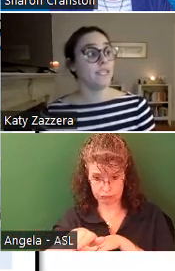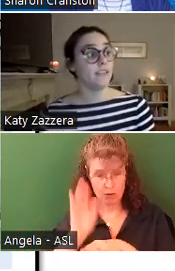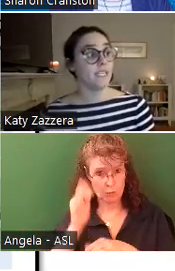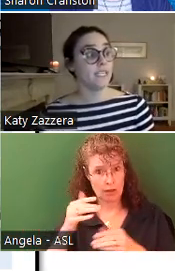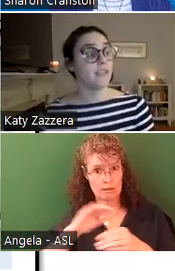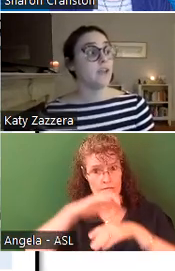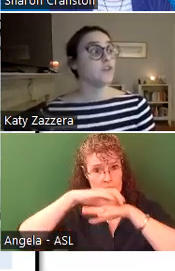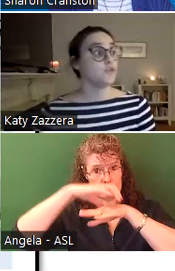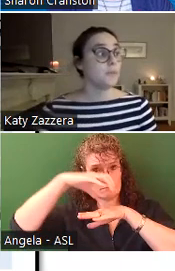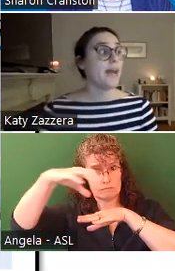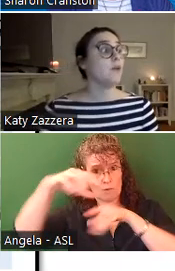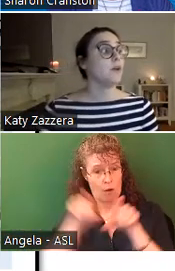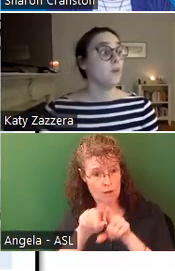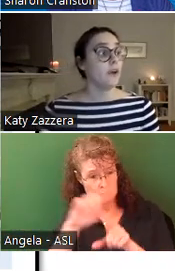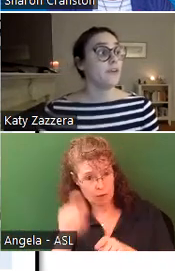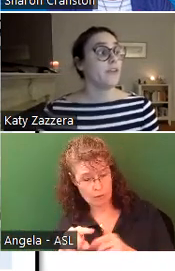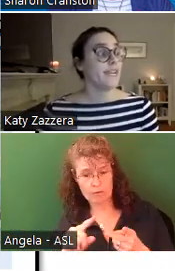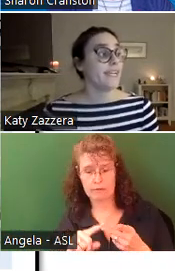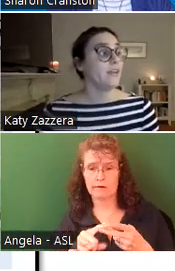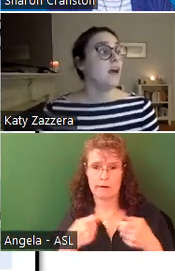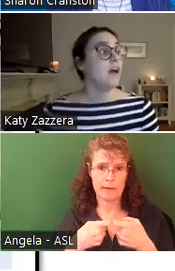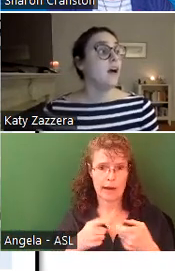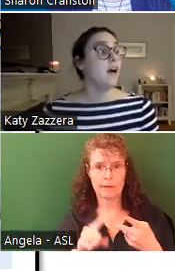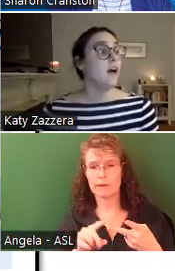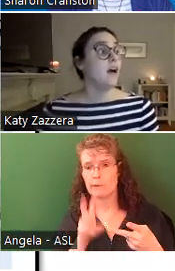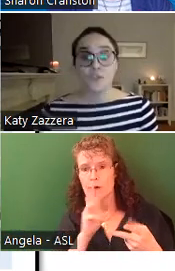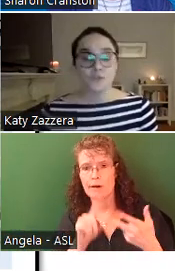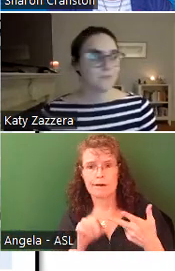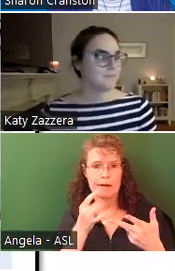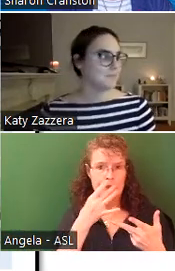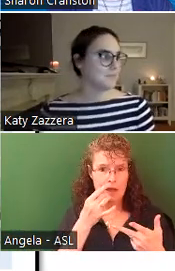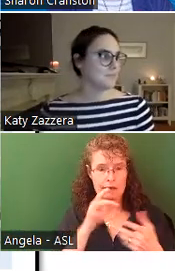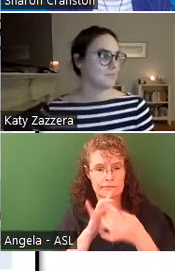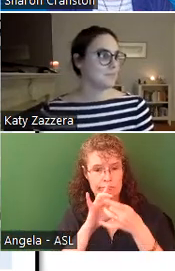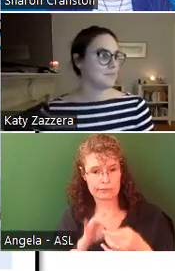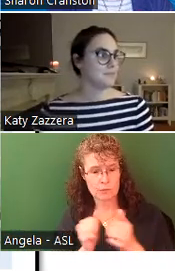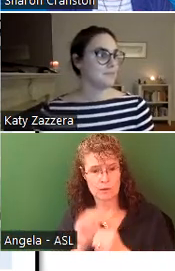at utilities, shore power, water, lighting on the barge?